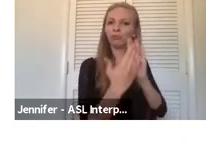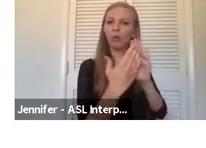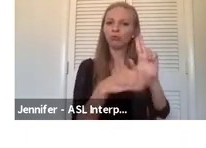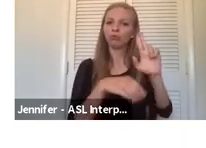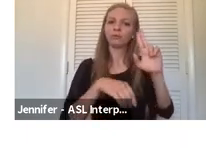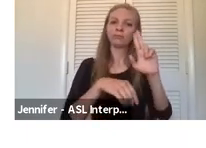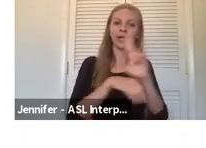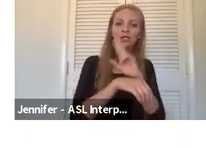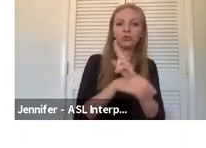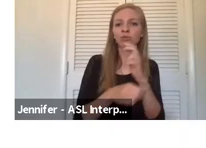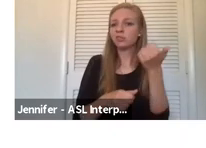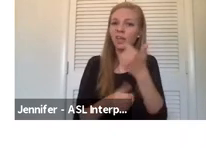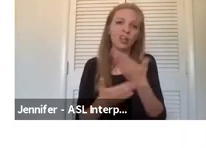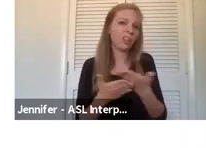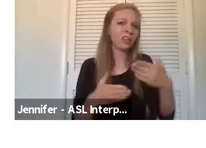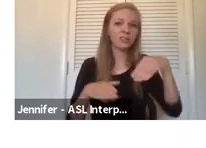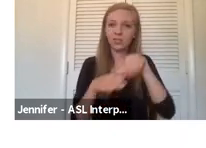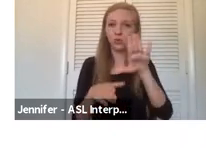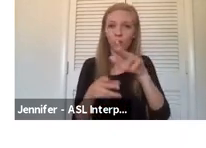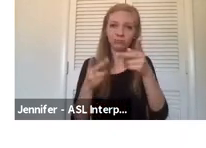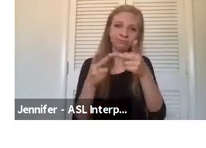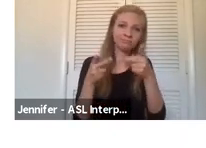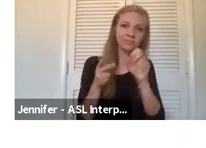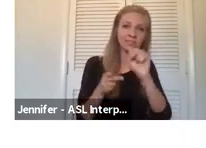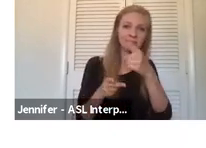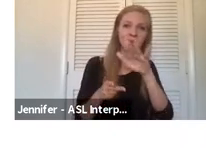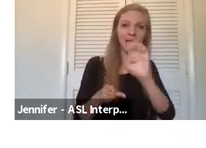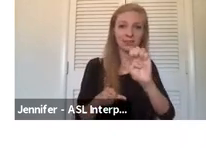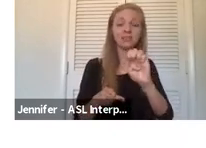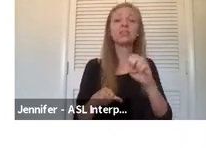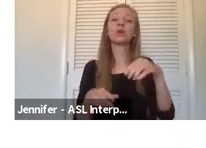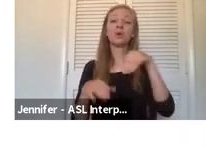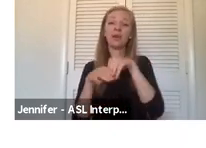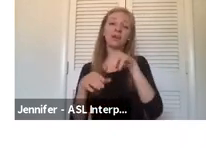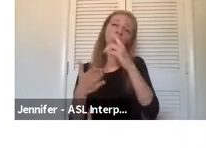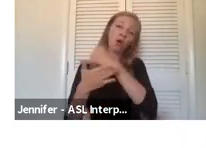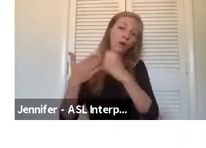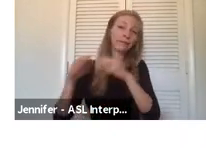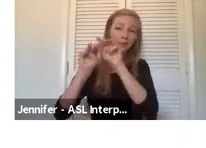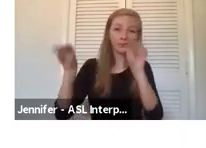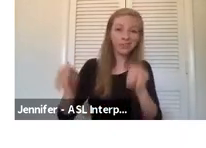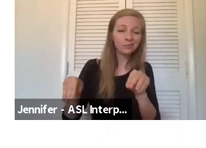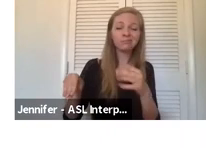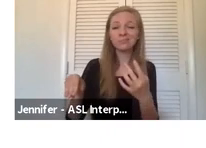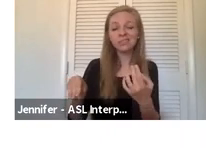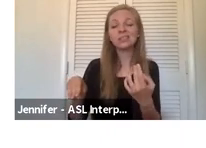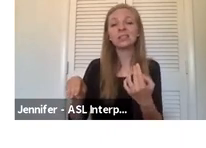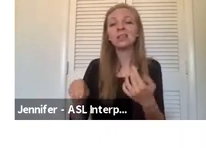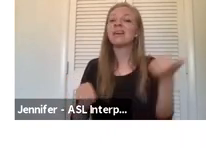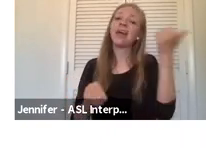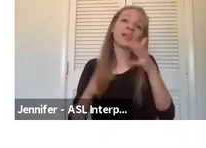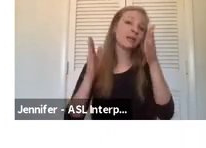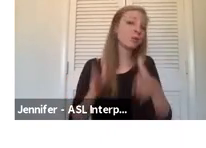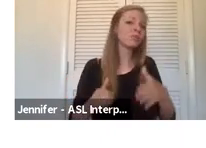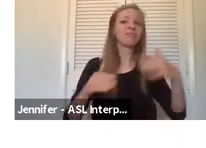your, the spaces that you're working in, in the arts and museums. And any person of any ability level should be able to